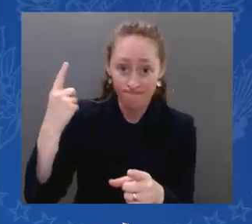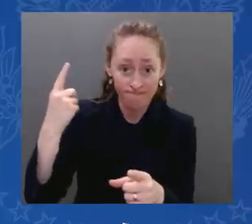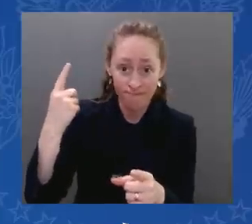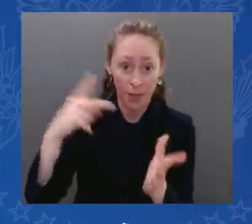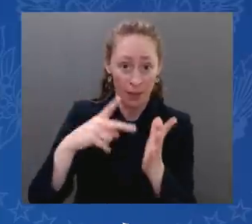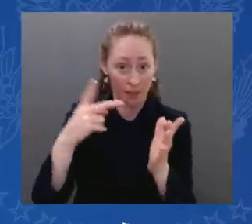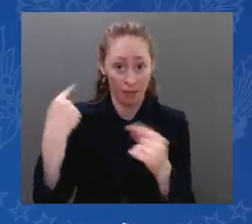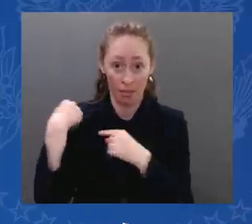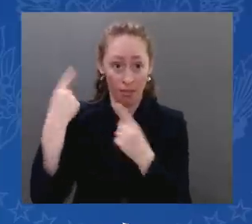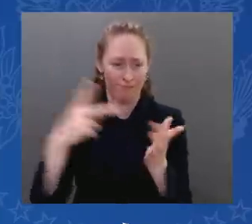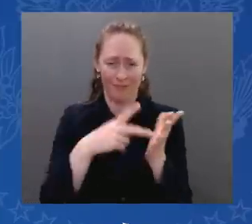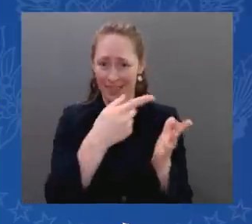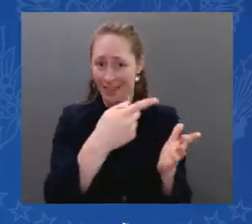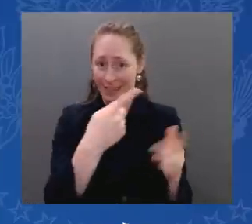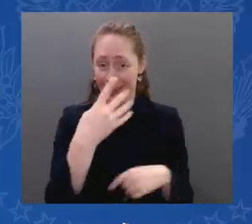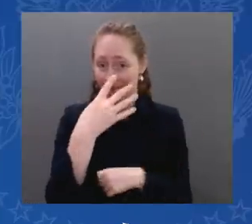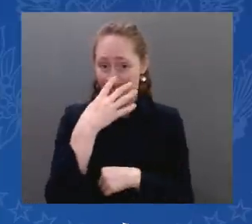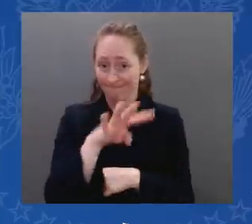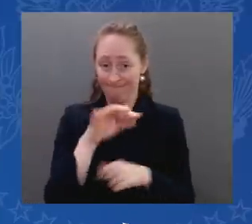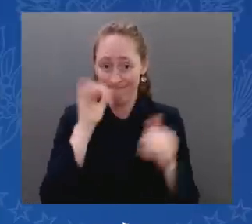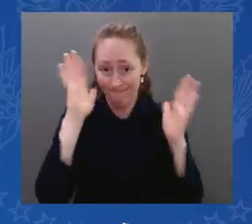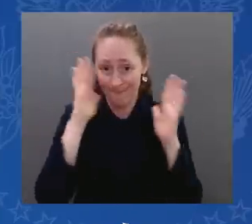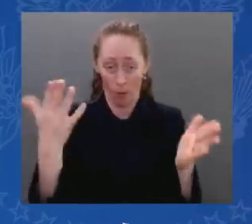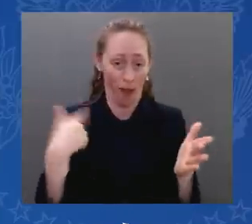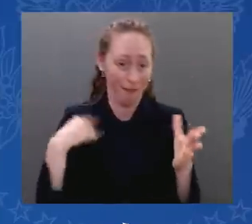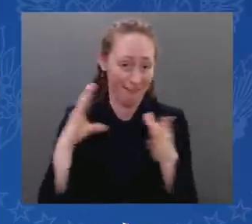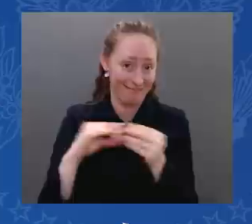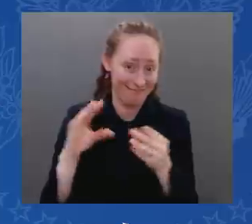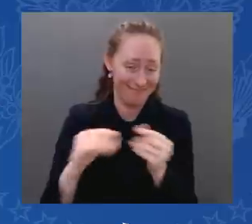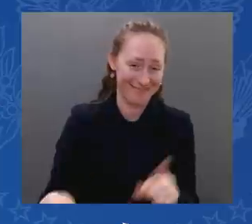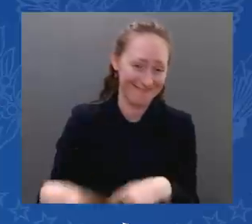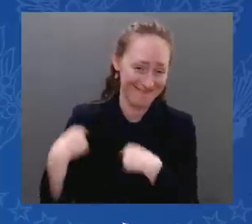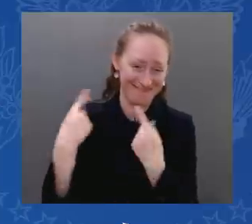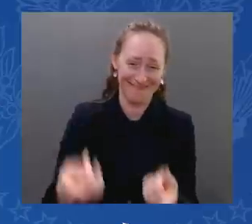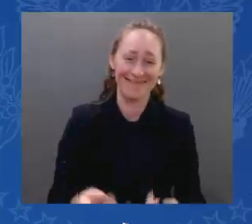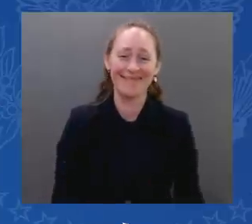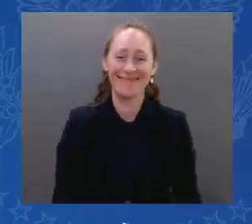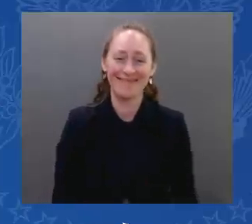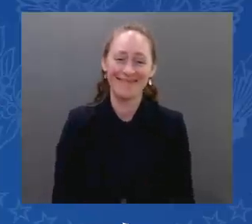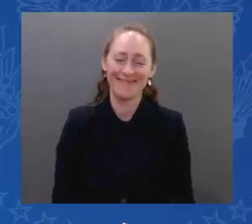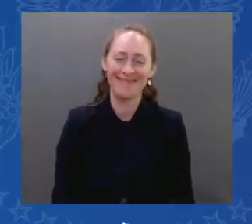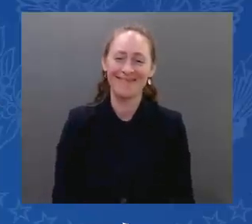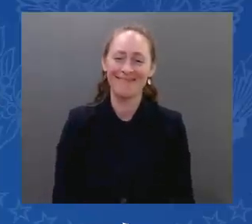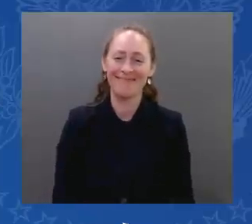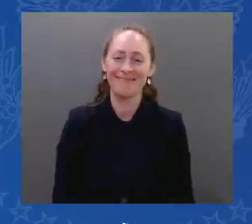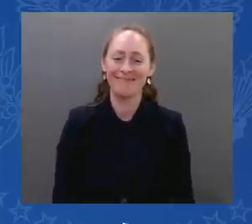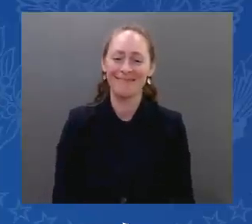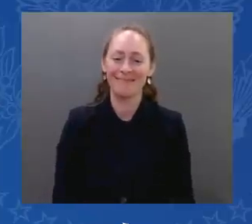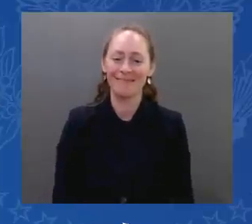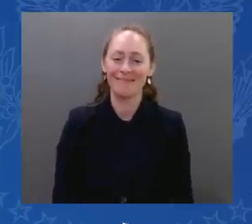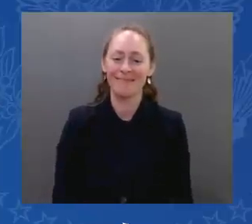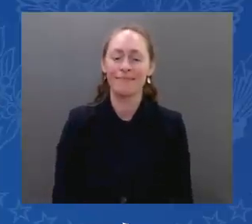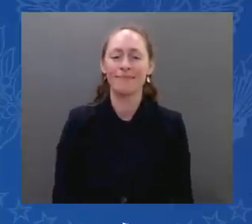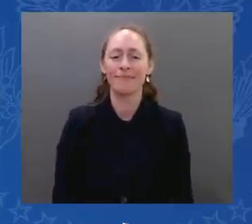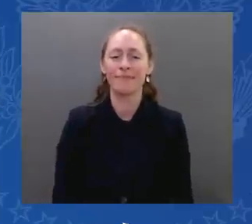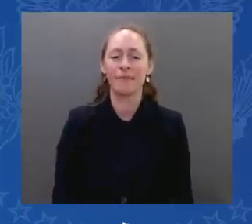About the overflights of Saudi Arabia, of course, as I was saying in my speech, we are all for